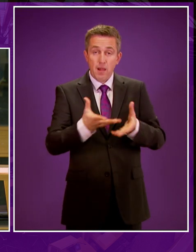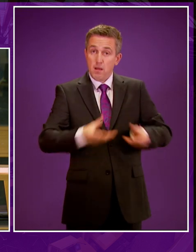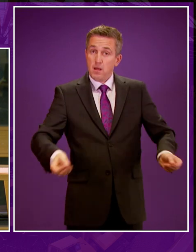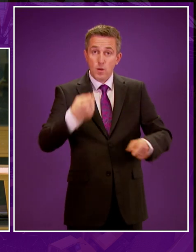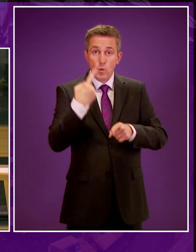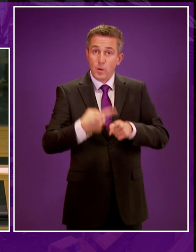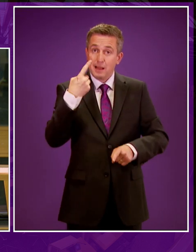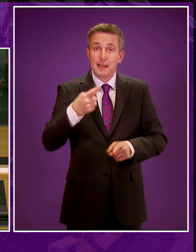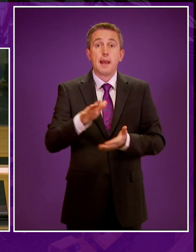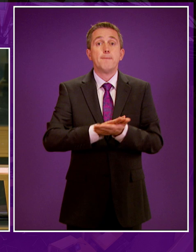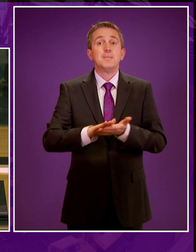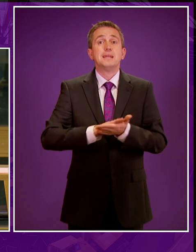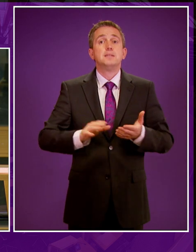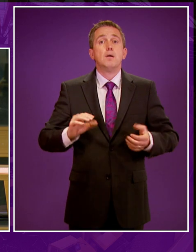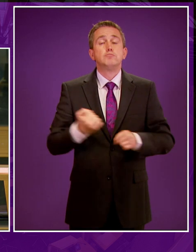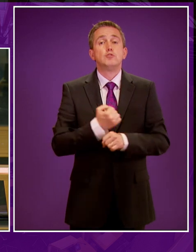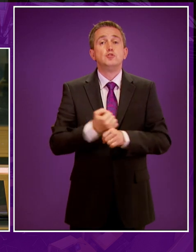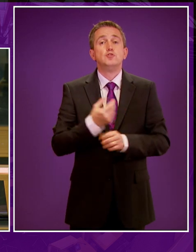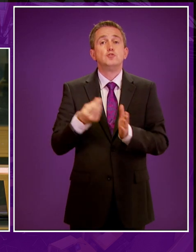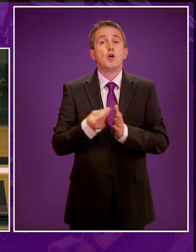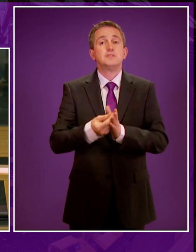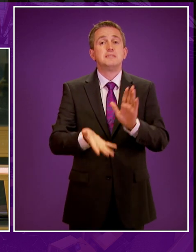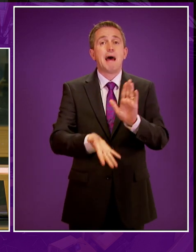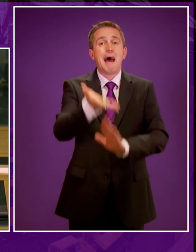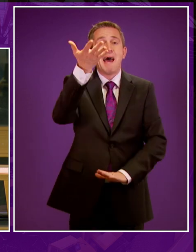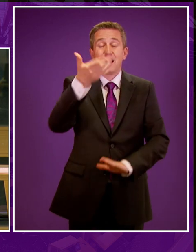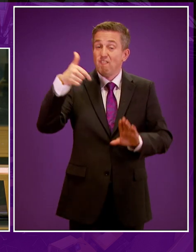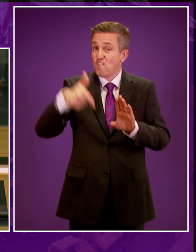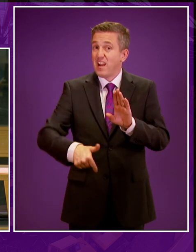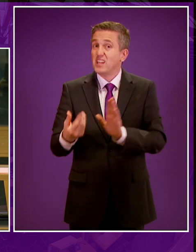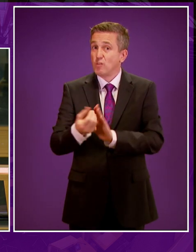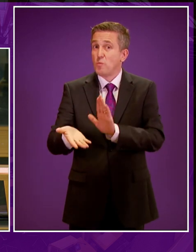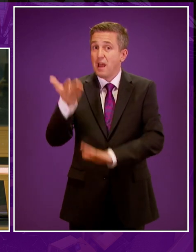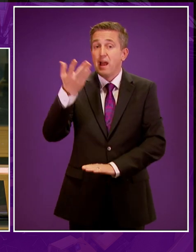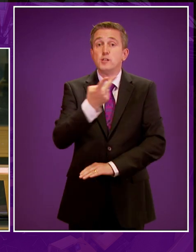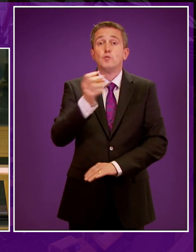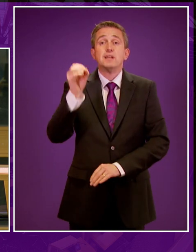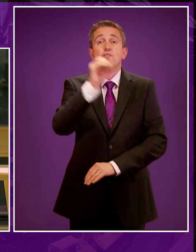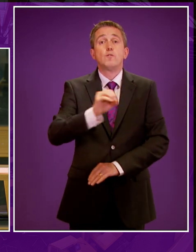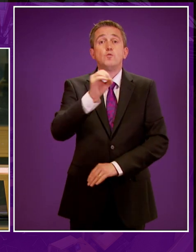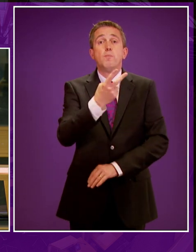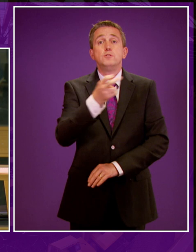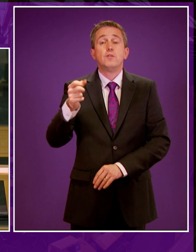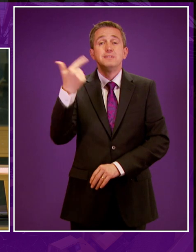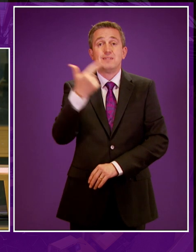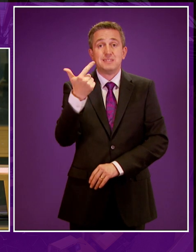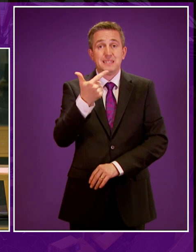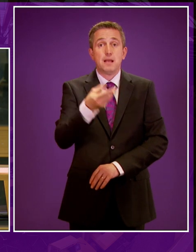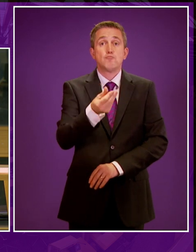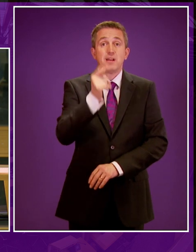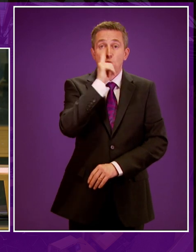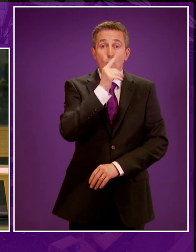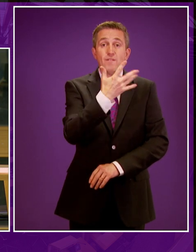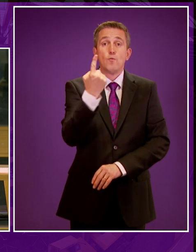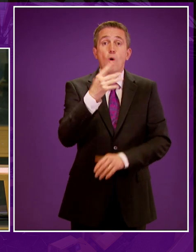causing production prices to be high and therefore the cost of fracking to be high. As of the 20th of October this year, the price of oil at